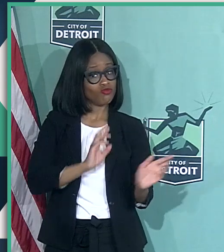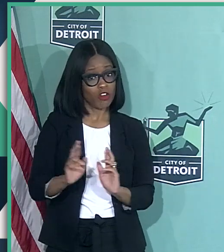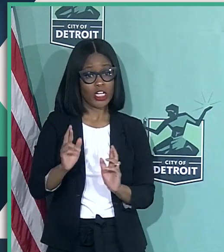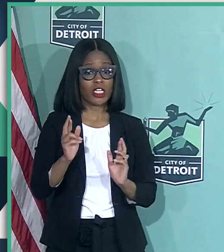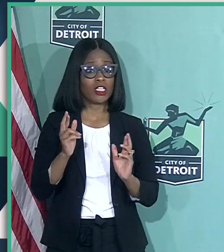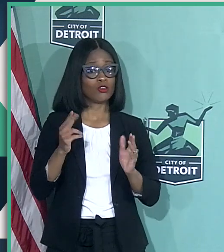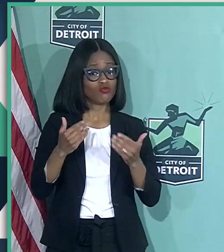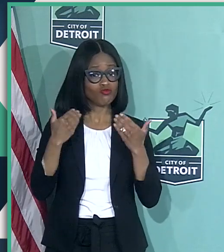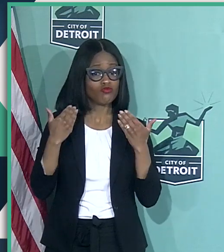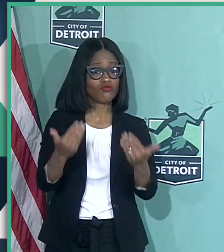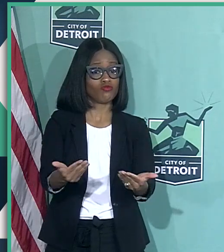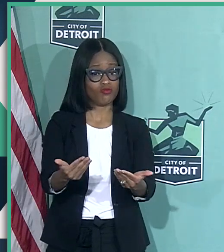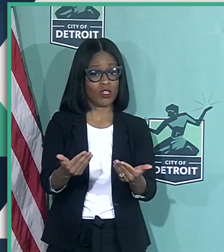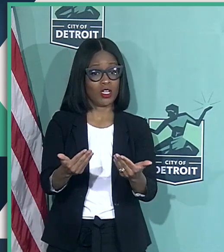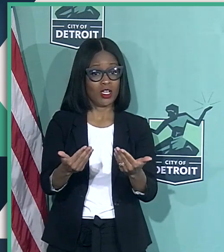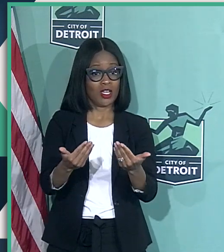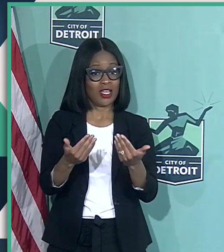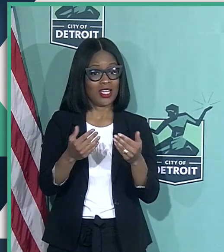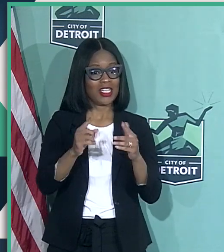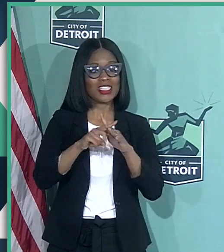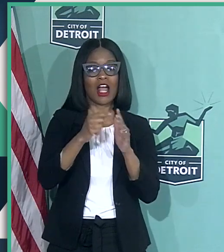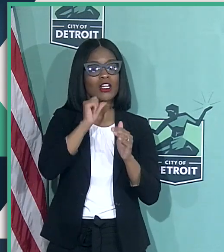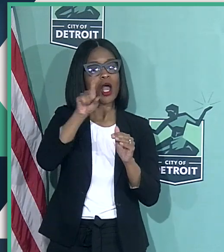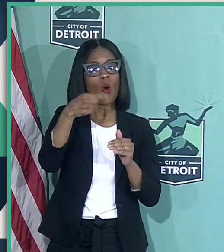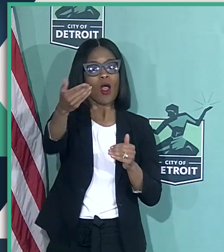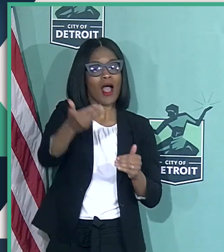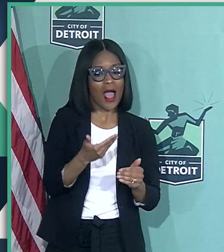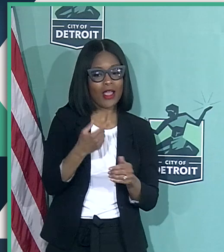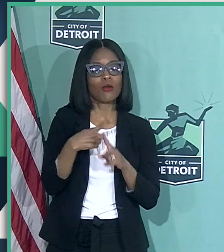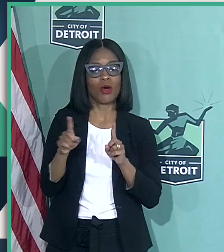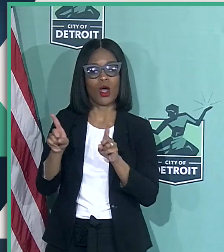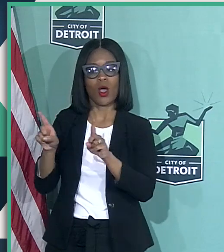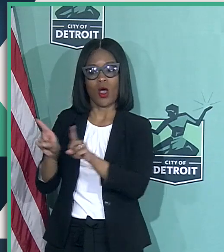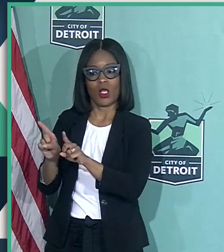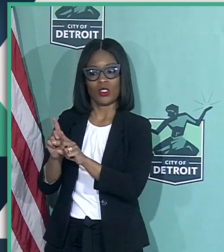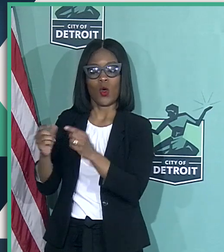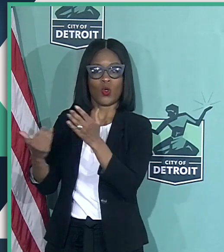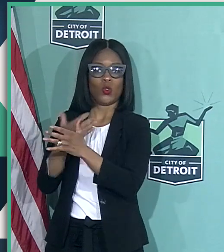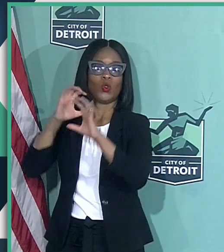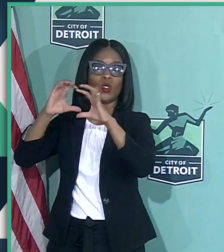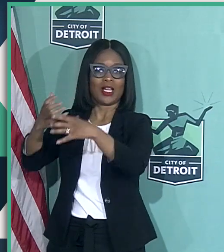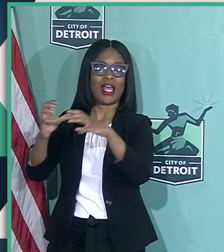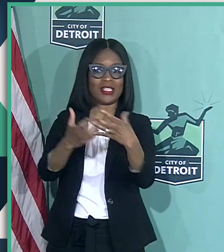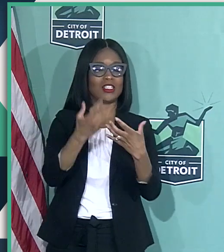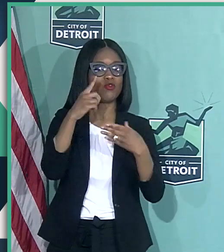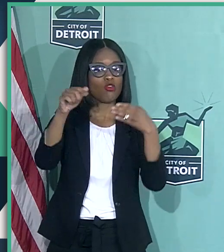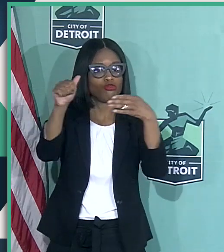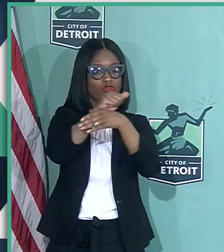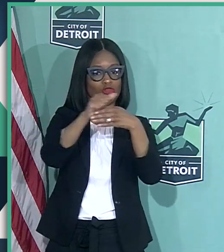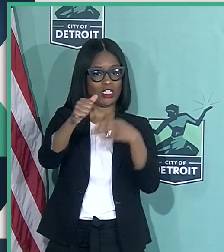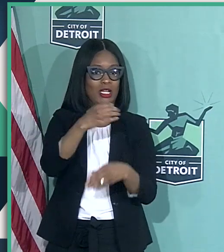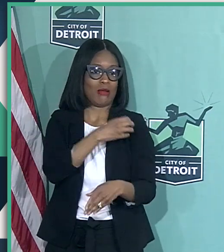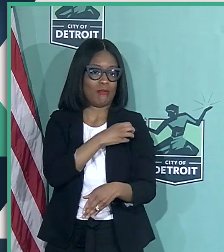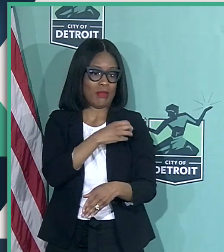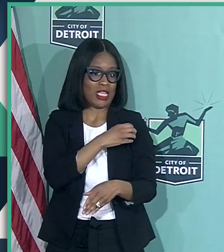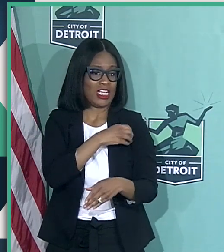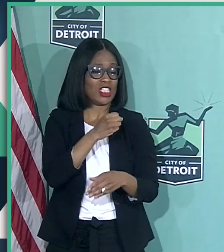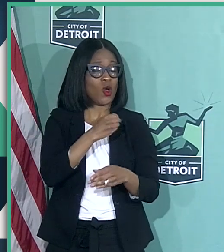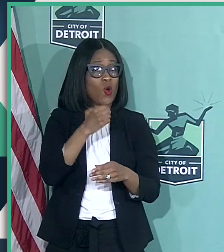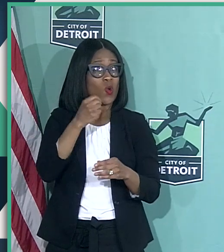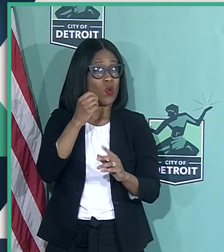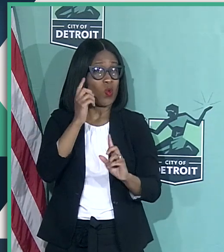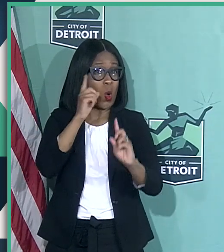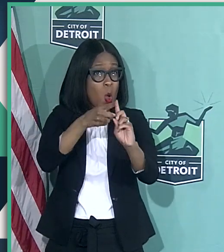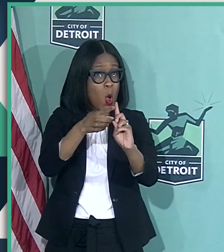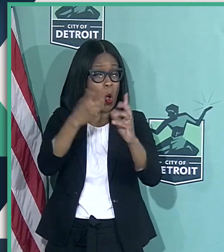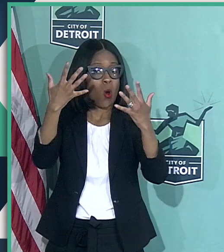forward and start not only hiring but new classes coming forth. So we're shooting for the end or the beginning of the next month